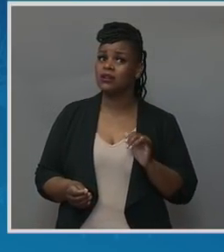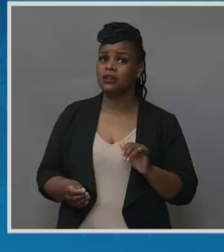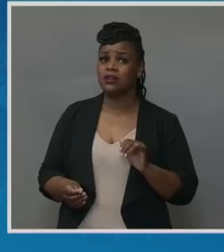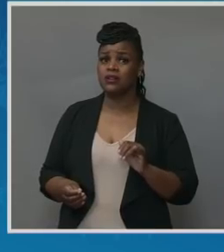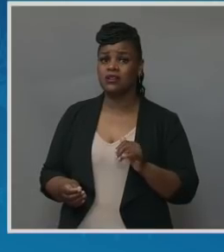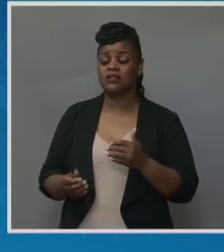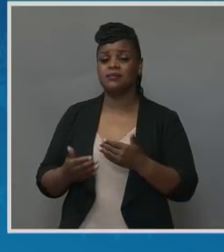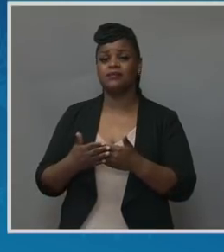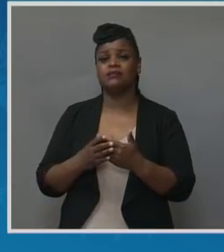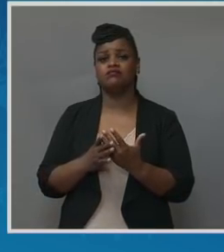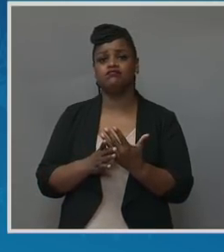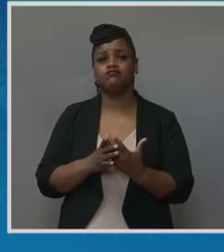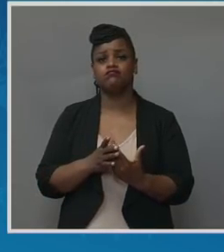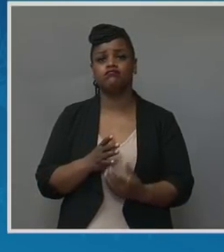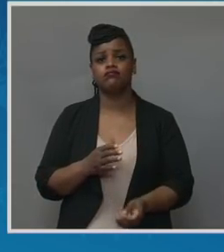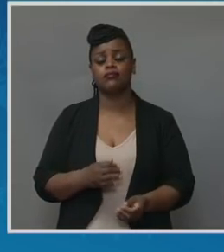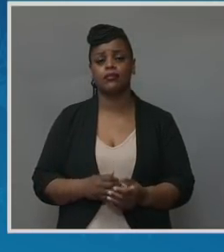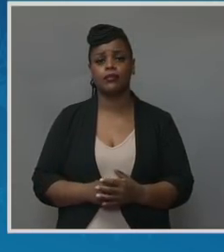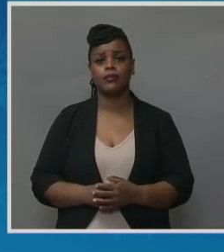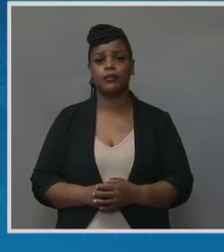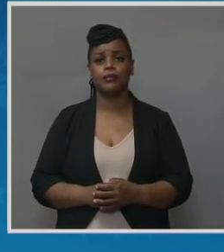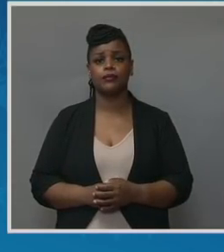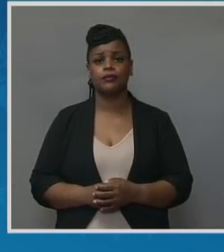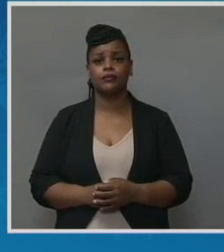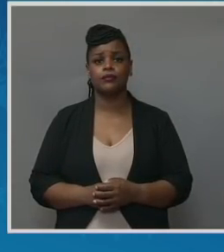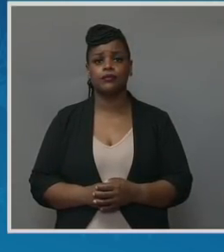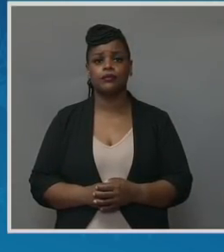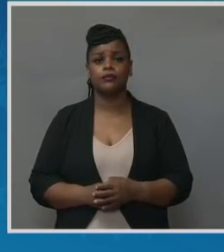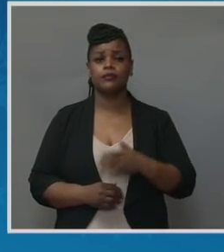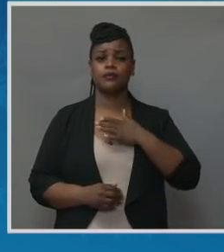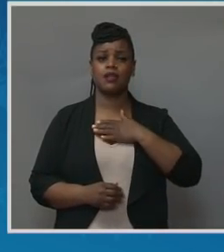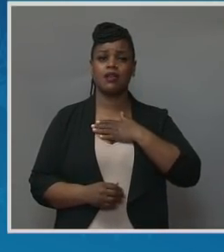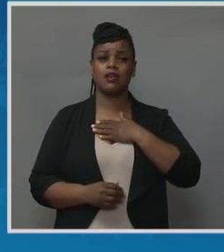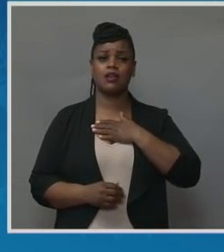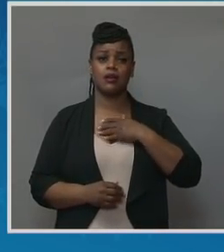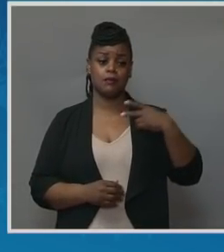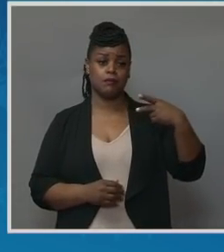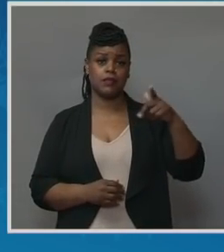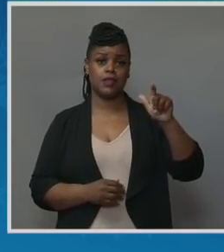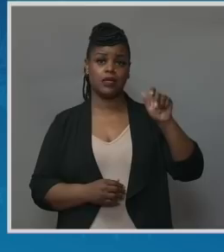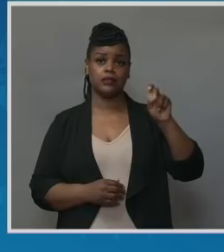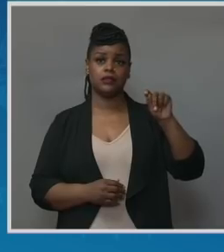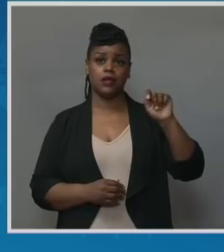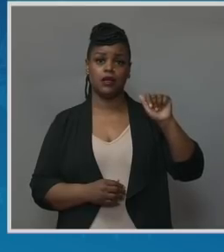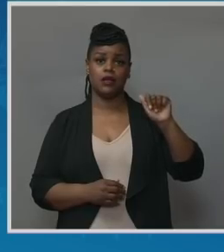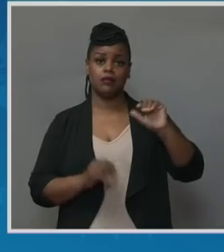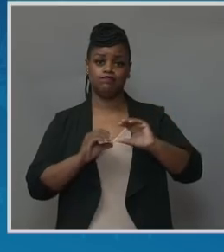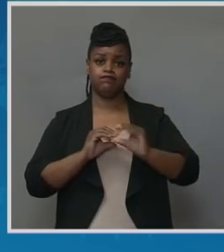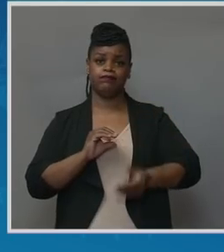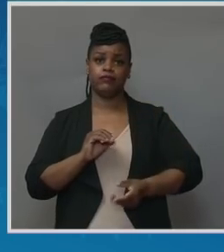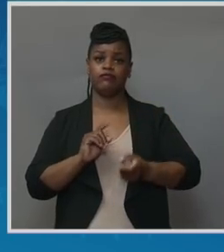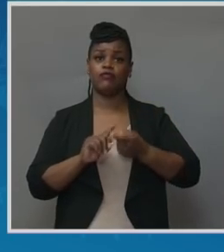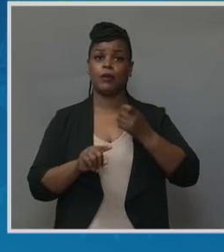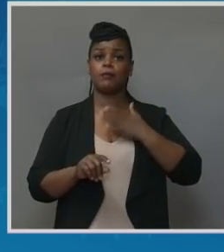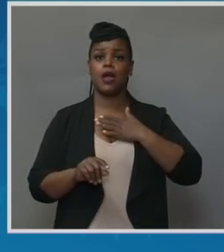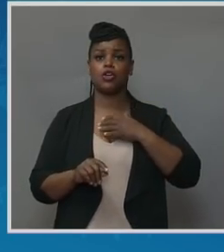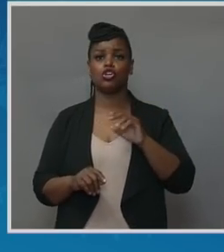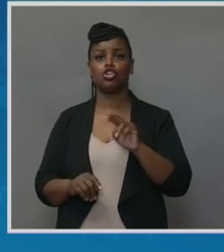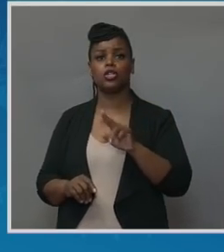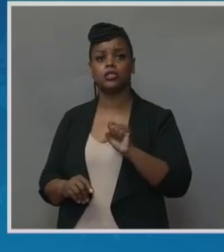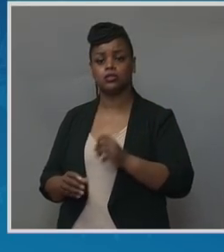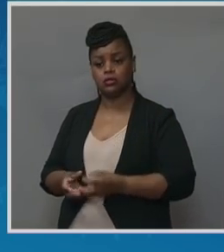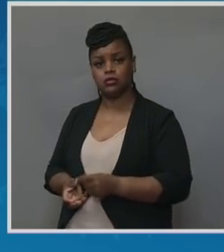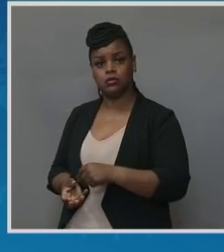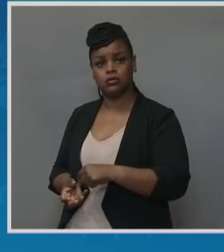With sky-high blood pressure, my placenta separated from my uterus. Looking back, I wasn't told of the dangers of this